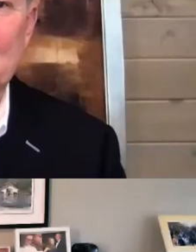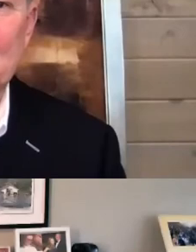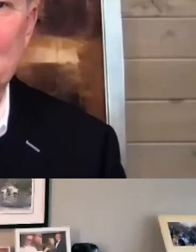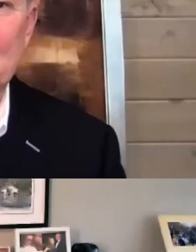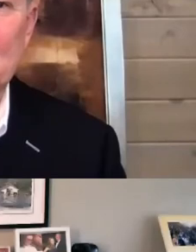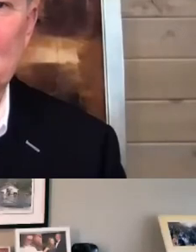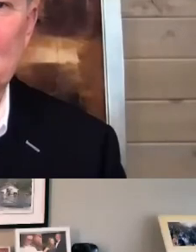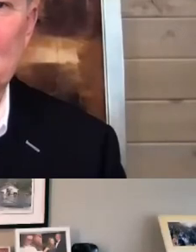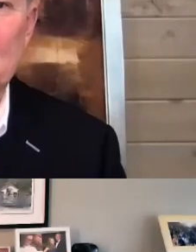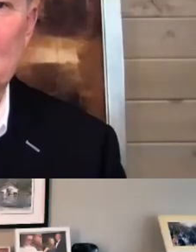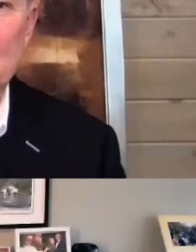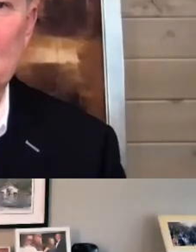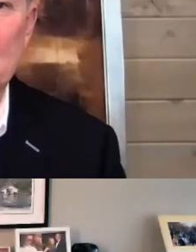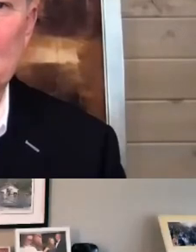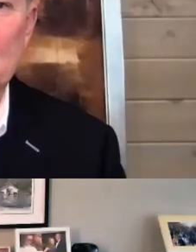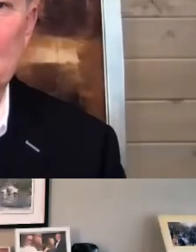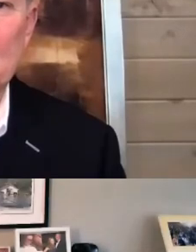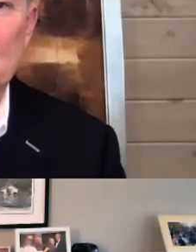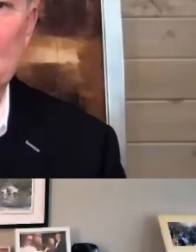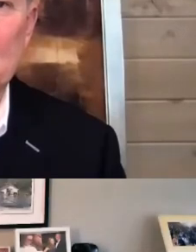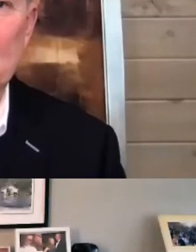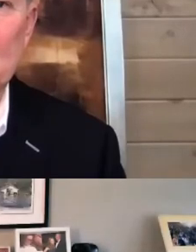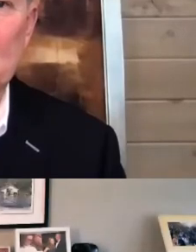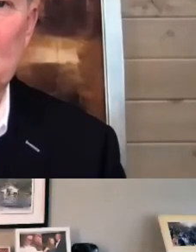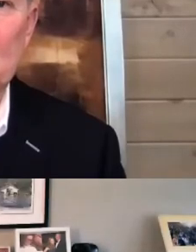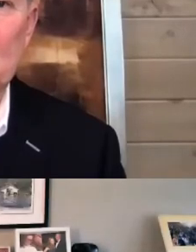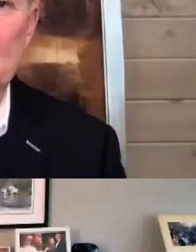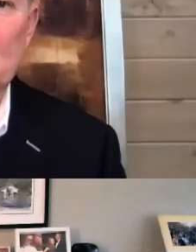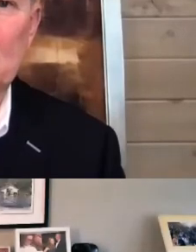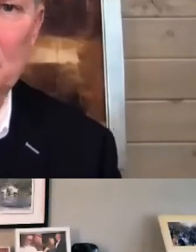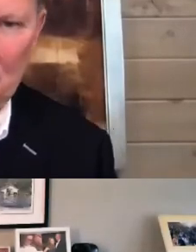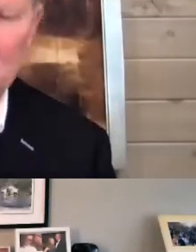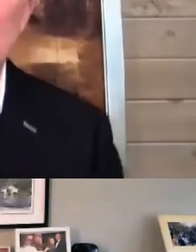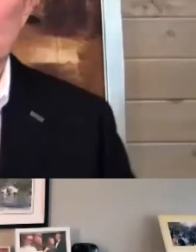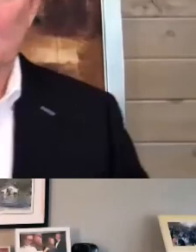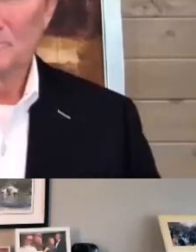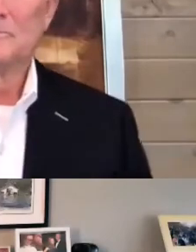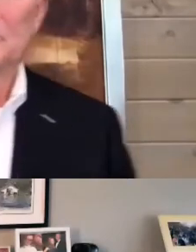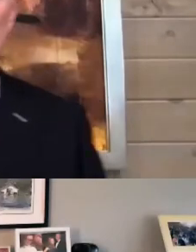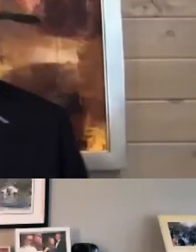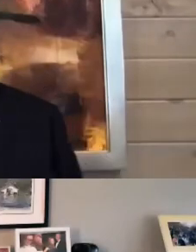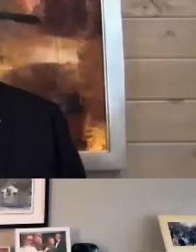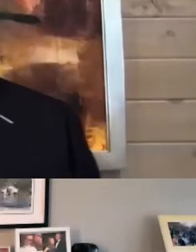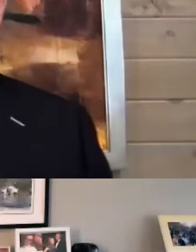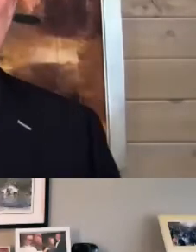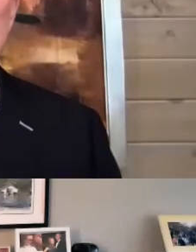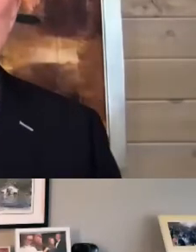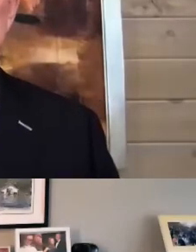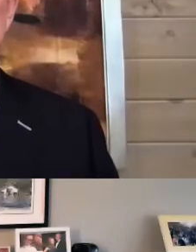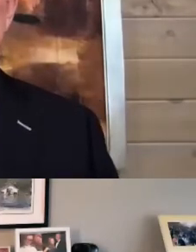or those folks who don't think about this every day in their day-to-day work.